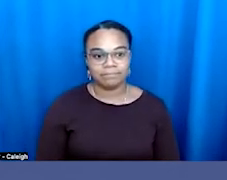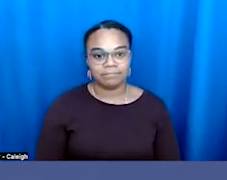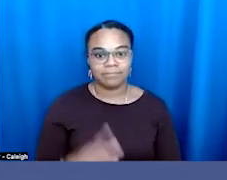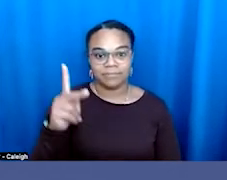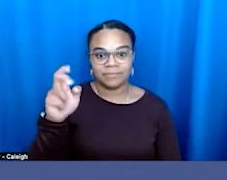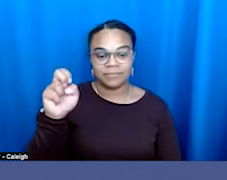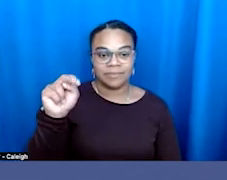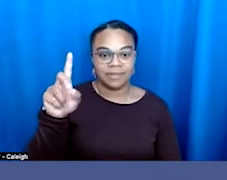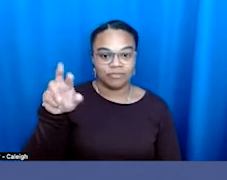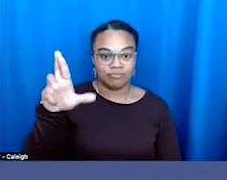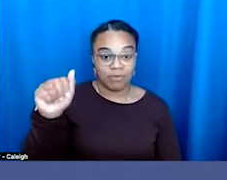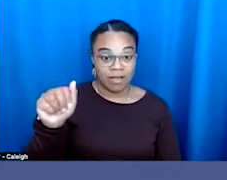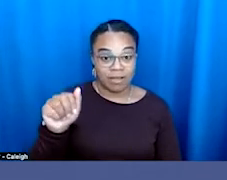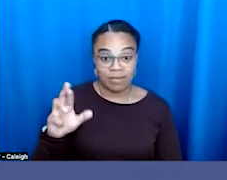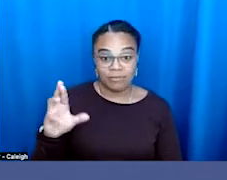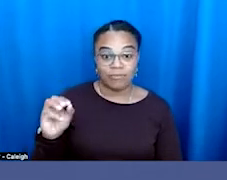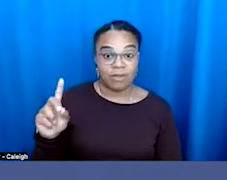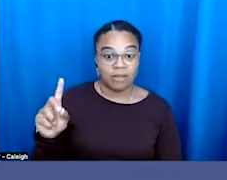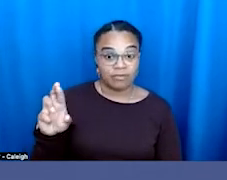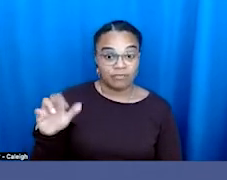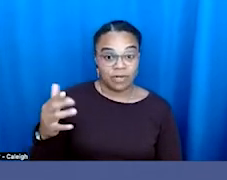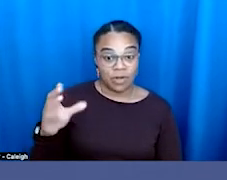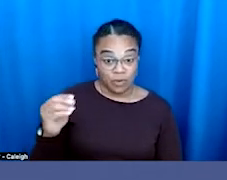Kendra Rodrigo, do you want in on this, this question, or?